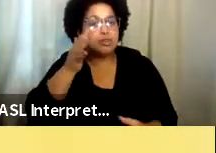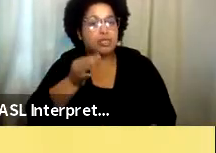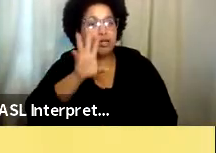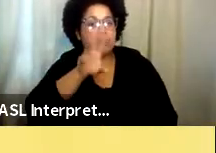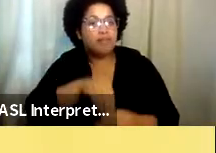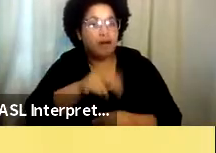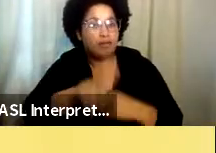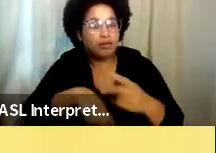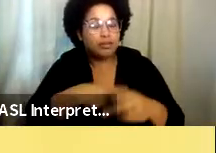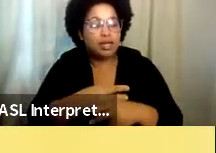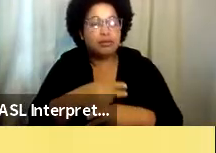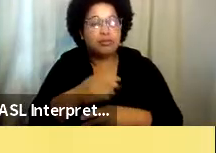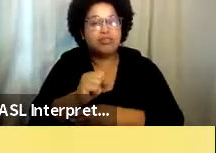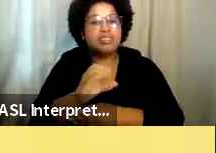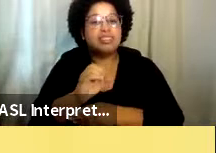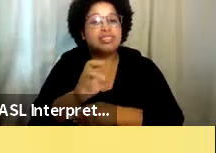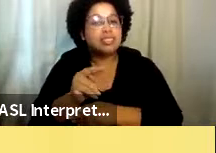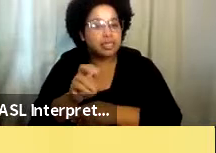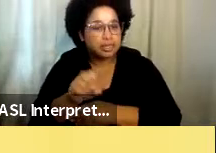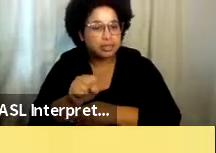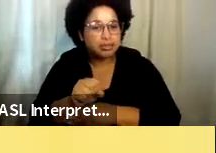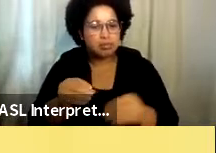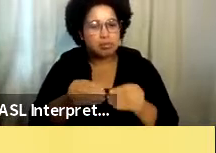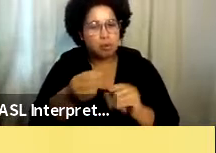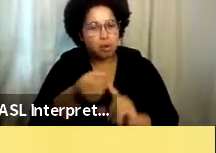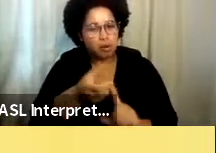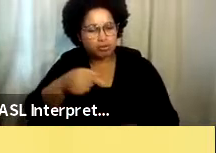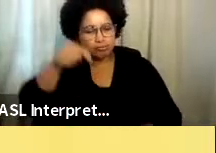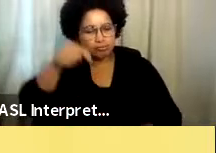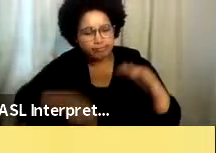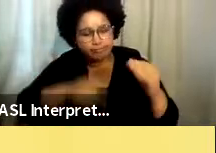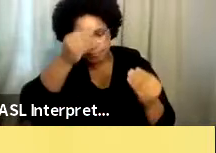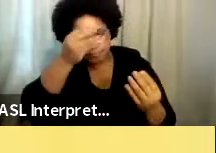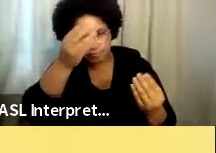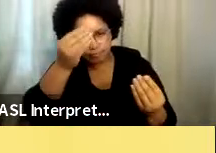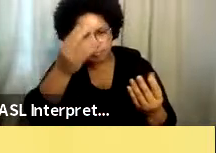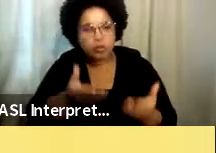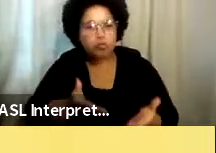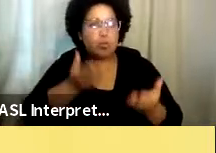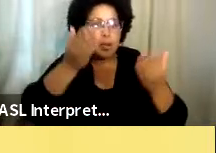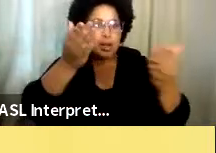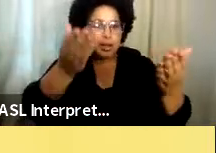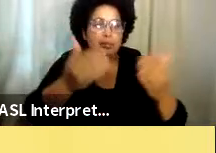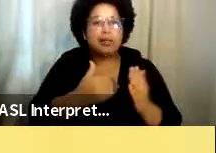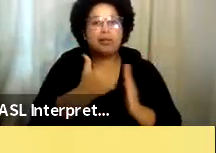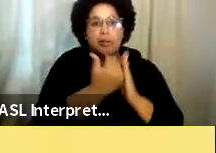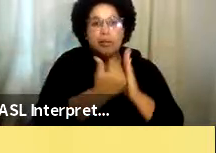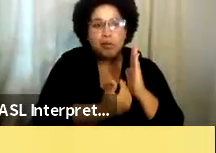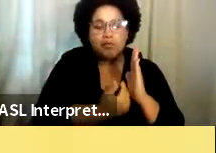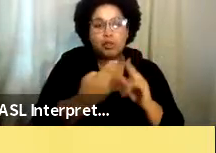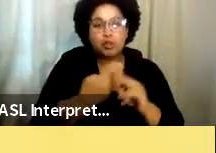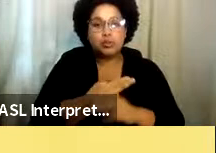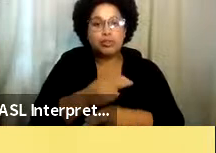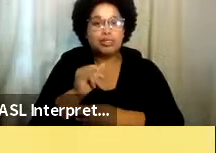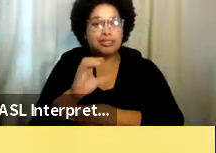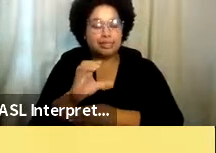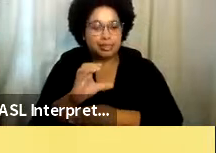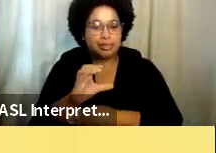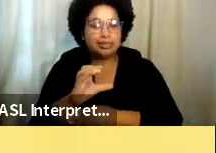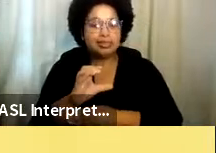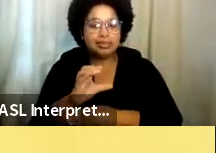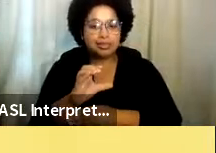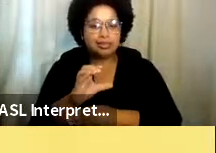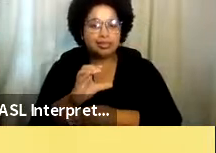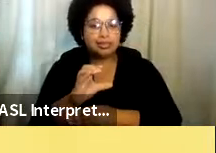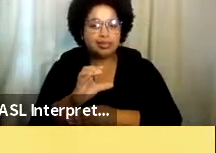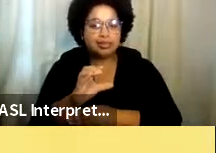And for more detailed information on the recommended protocols and standards for use of intimacy coordinators and